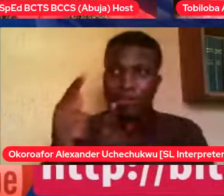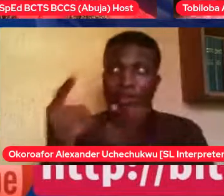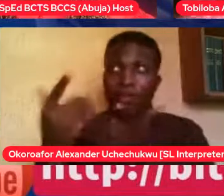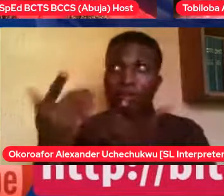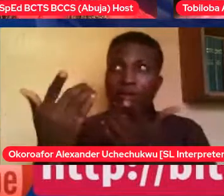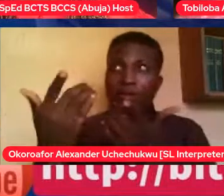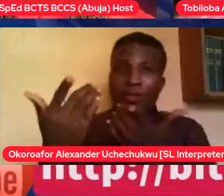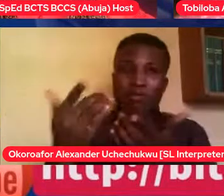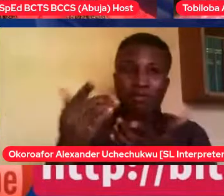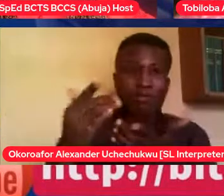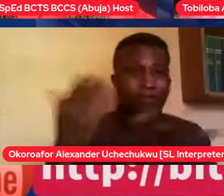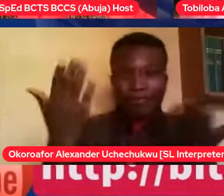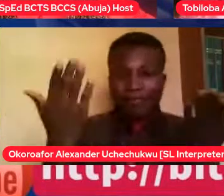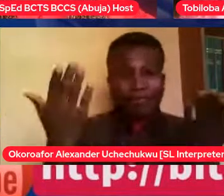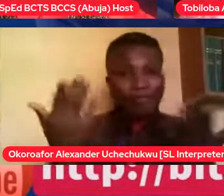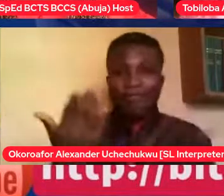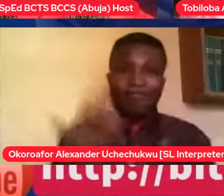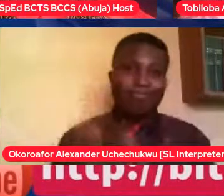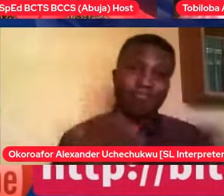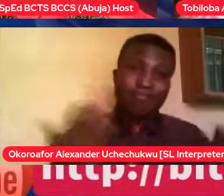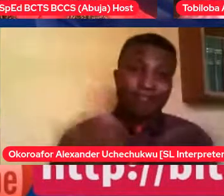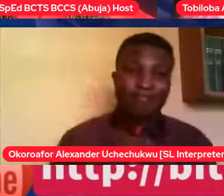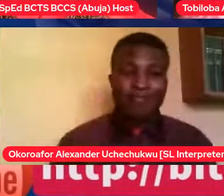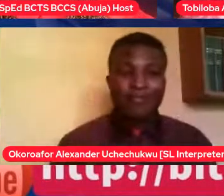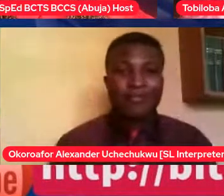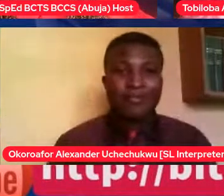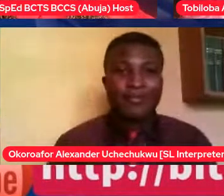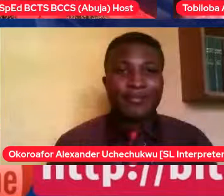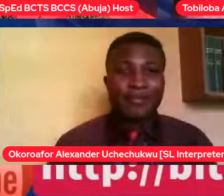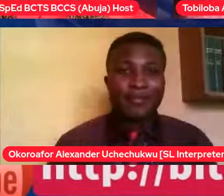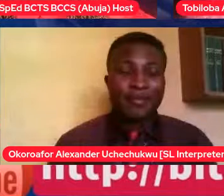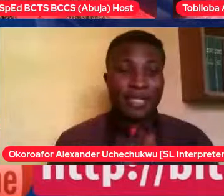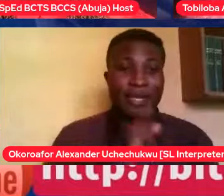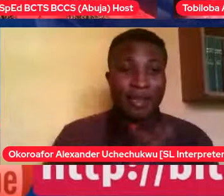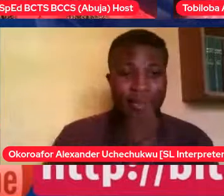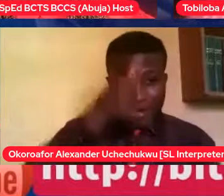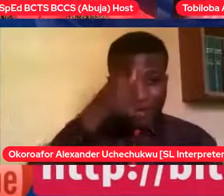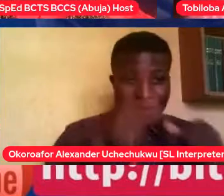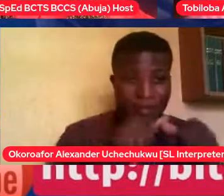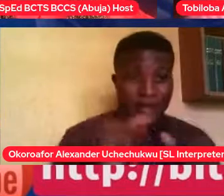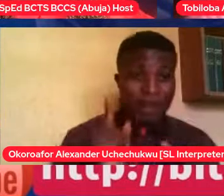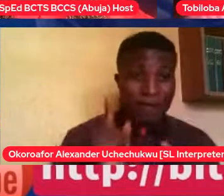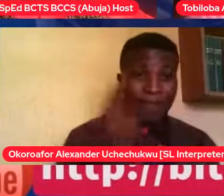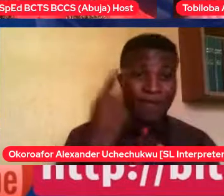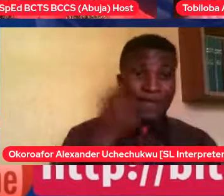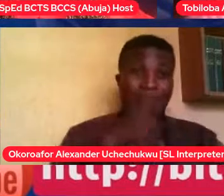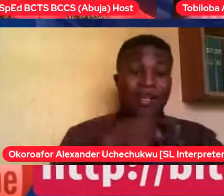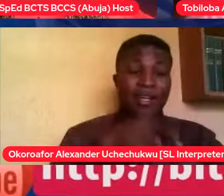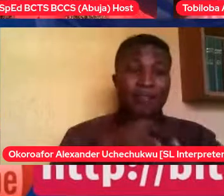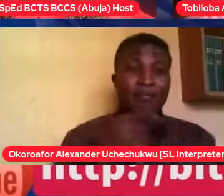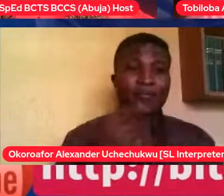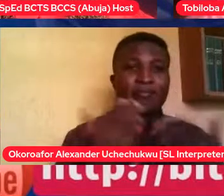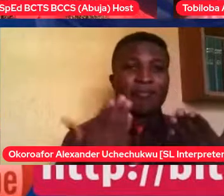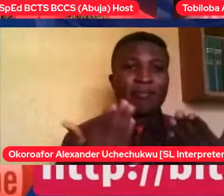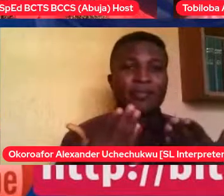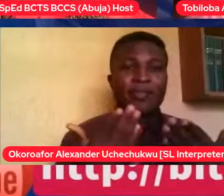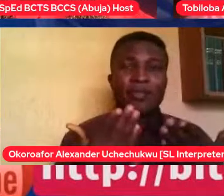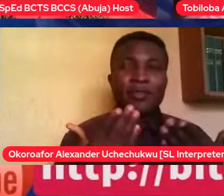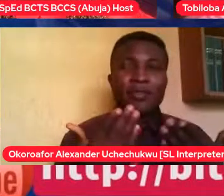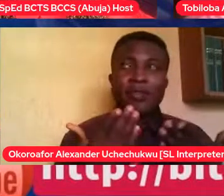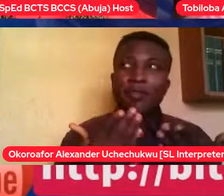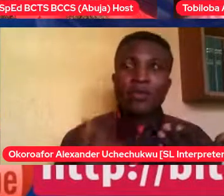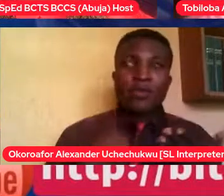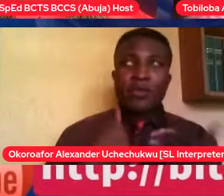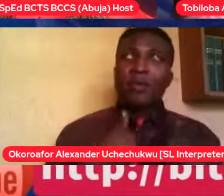I remember the first time, you know, there was this song and dance about how the guy was a hero. I like, let's be guided.